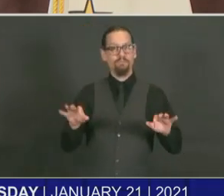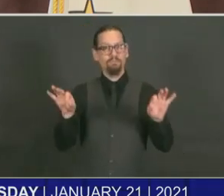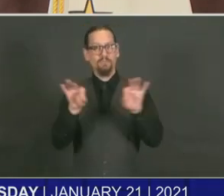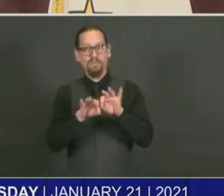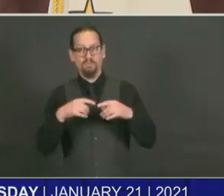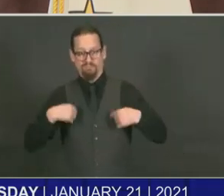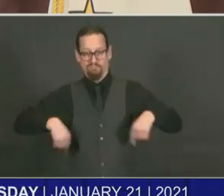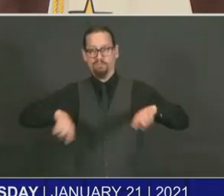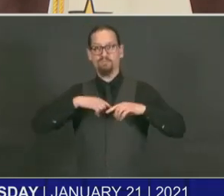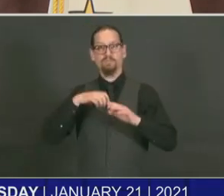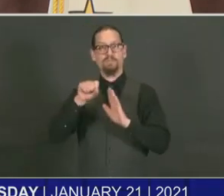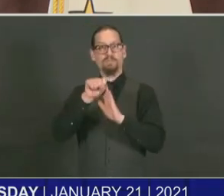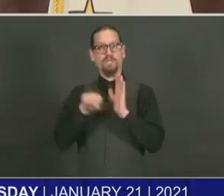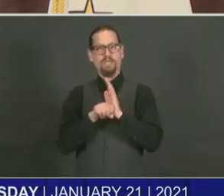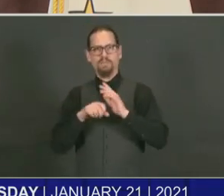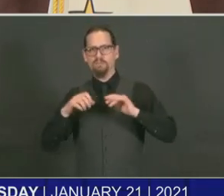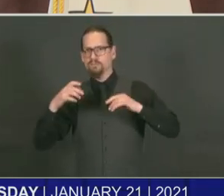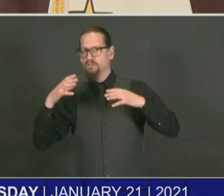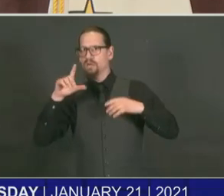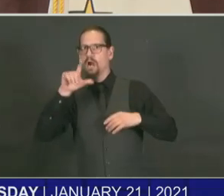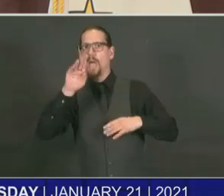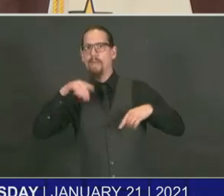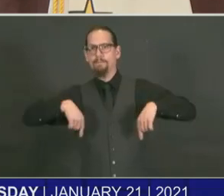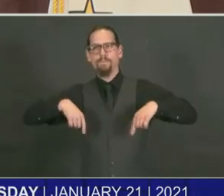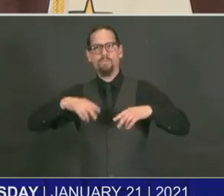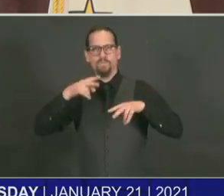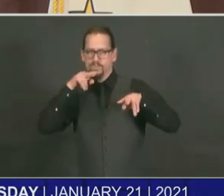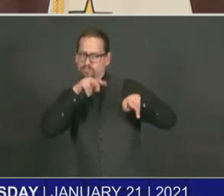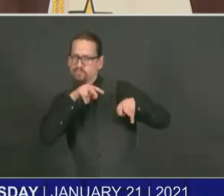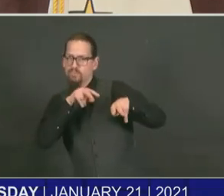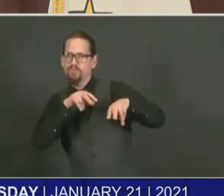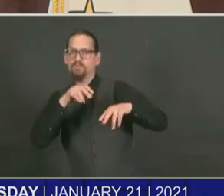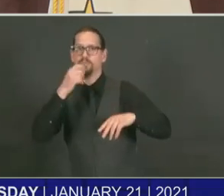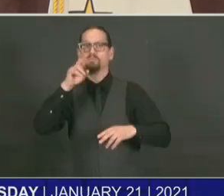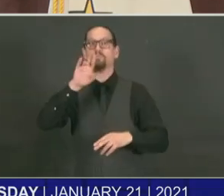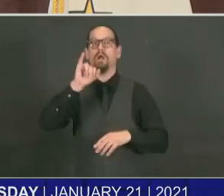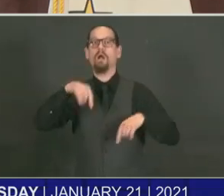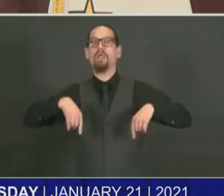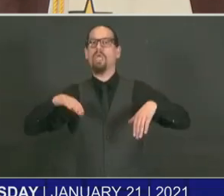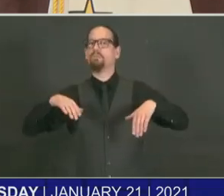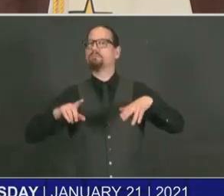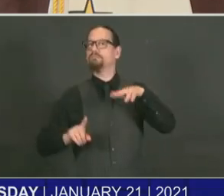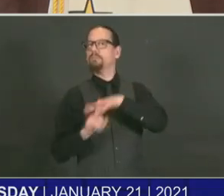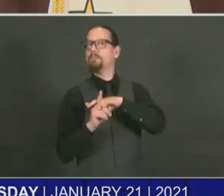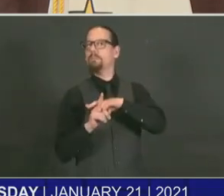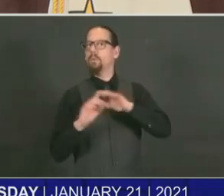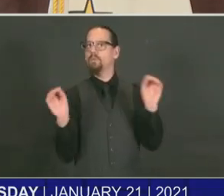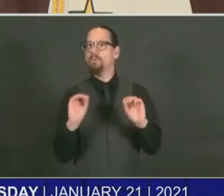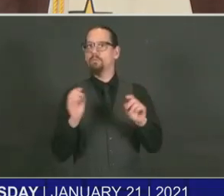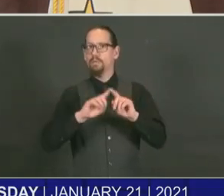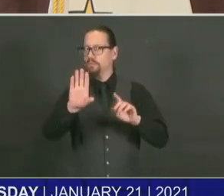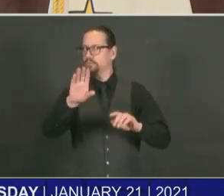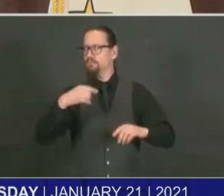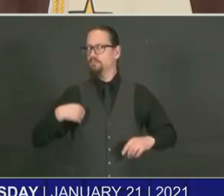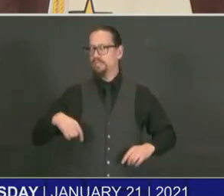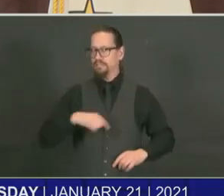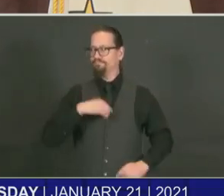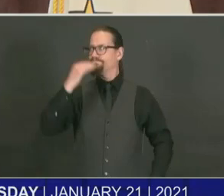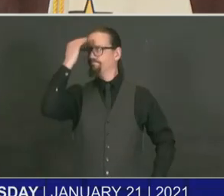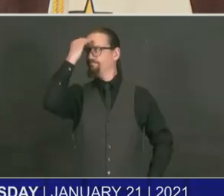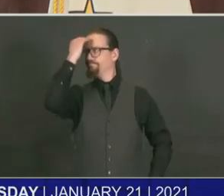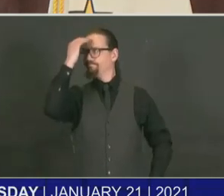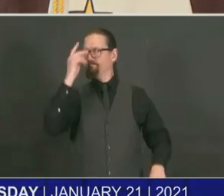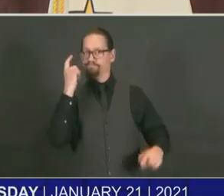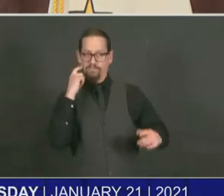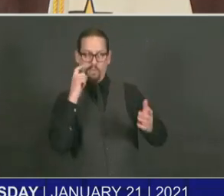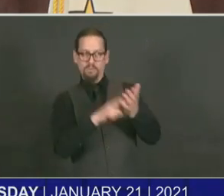in Rhode Island and have not seen it as of yet, we know that because of its presence in our region, in our neighboring